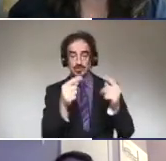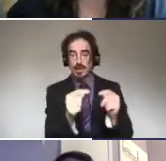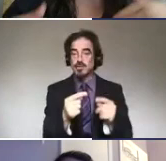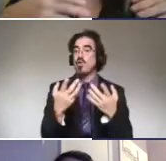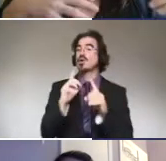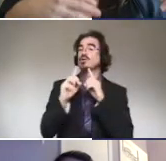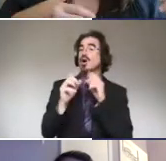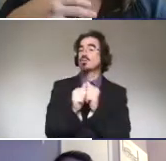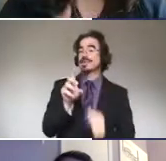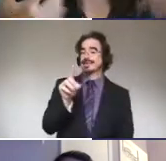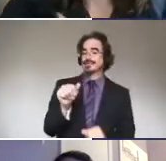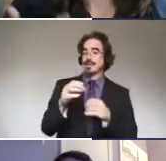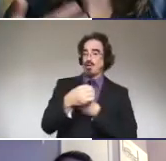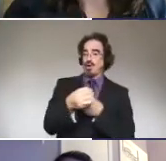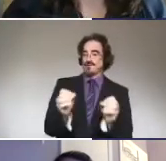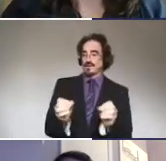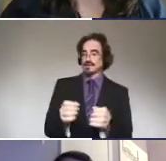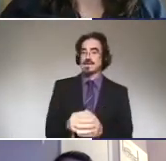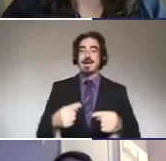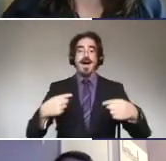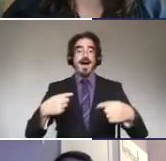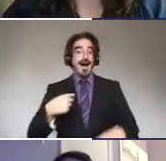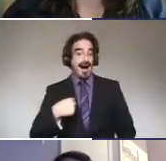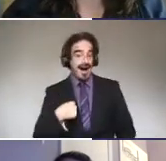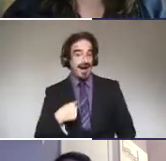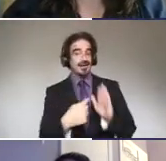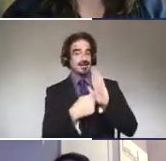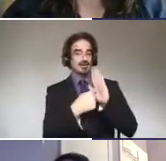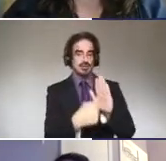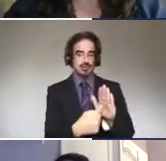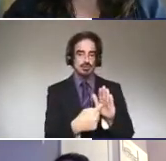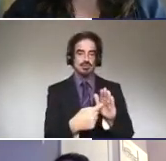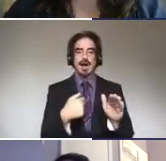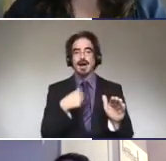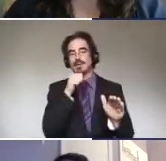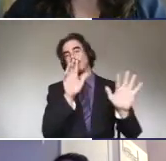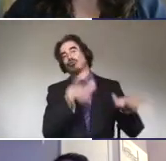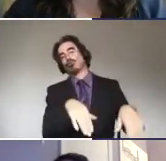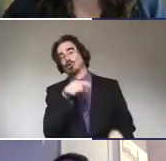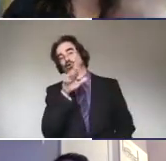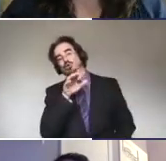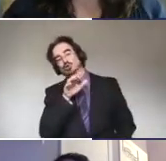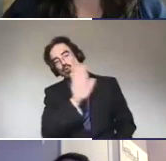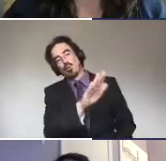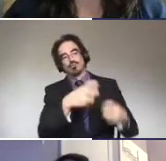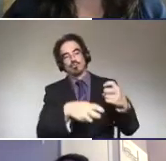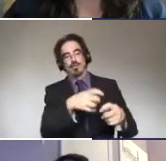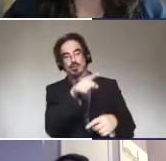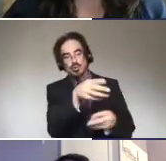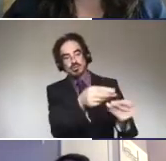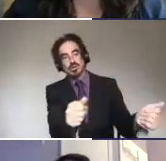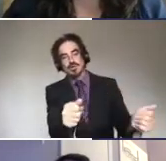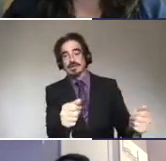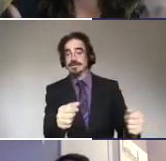office. I had shown, but I wasn't going to sit back and expect them to solve my problems. I didn't know the answers to